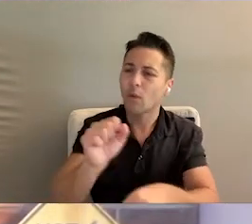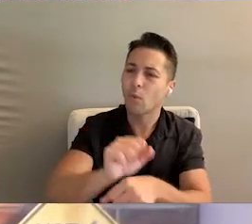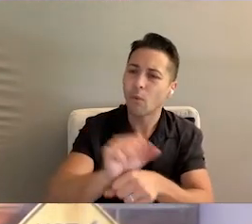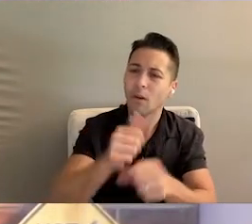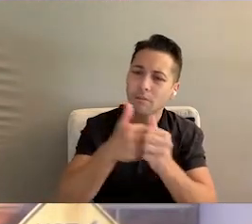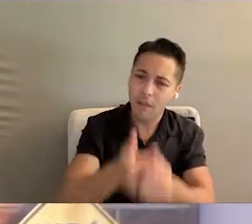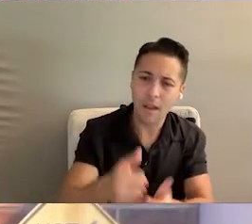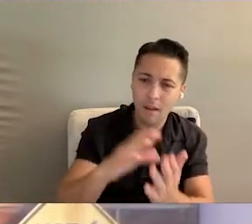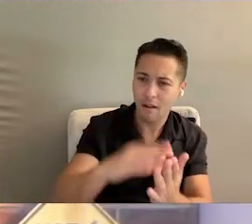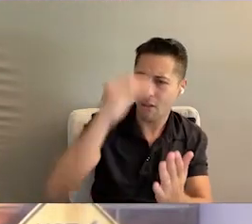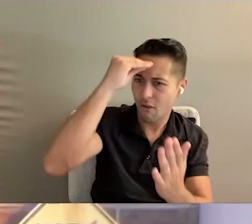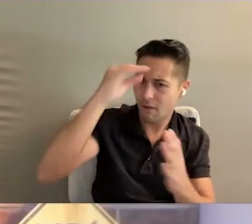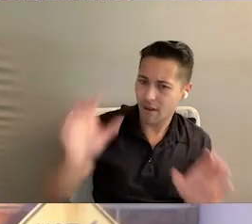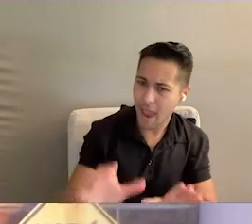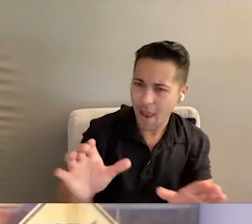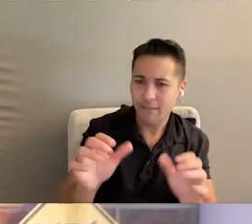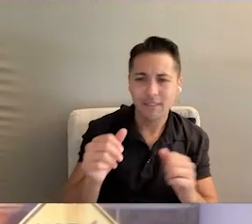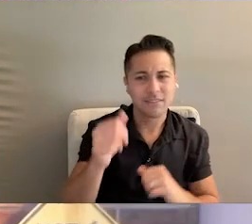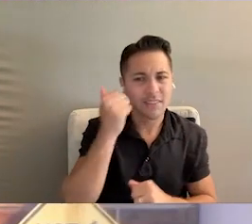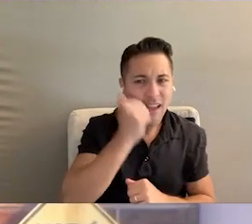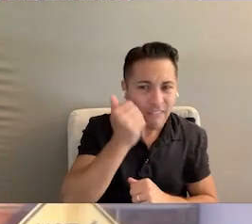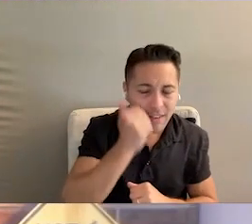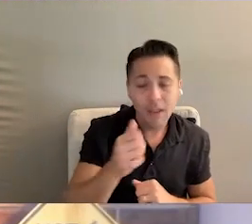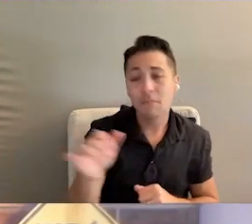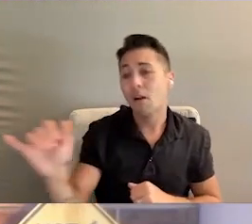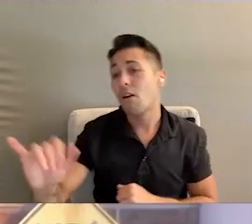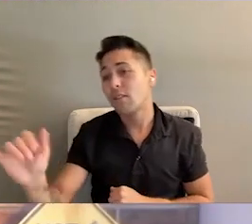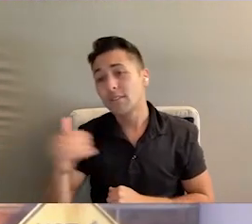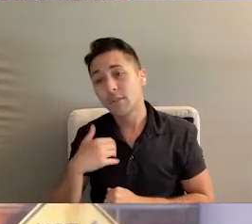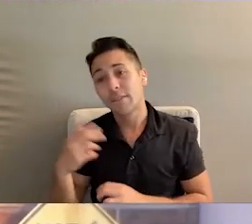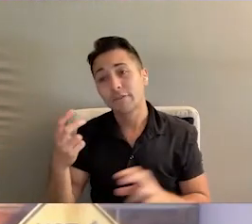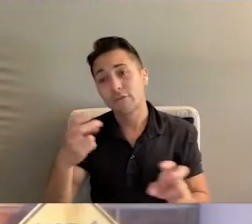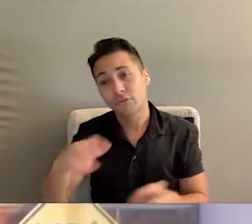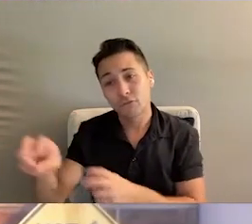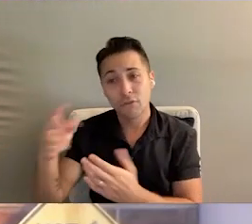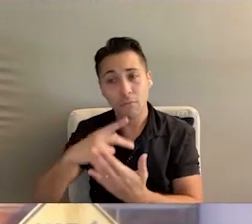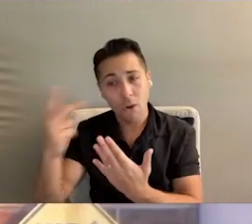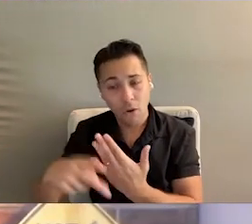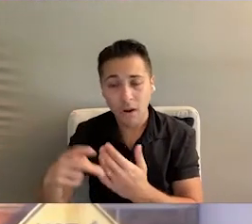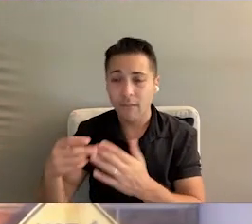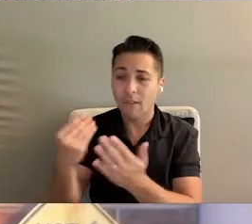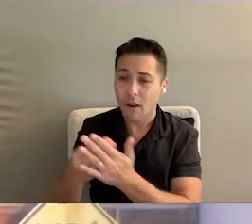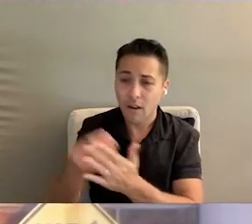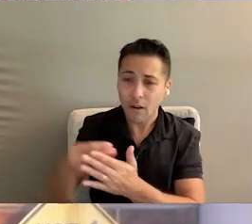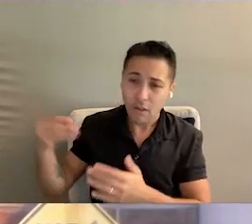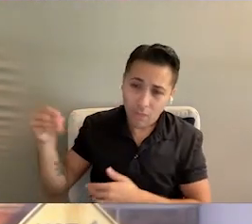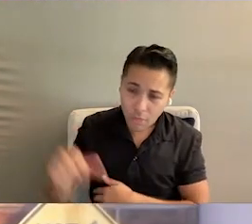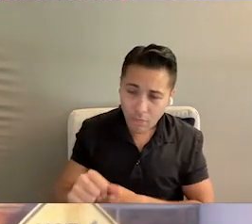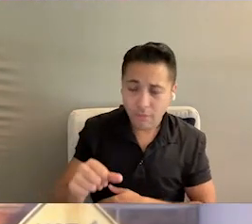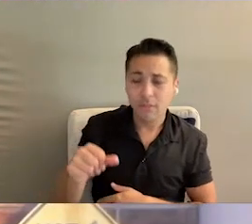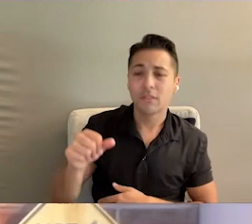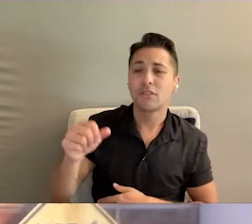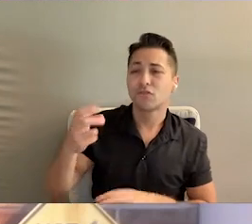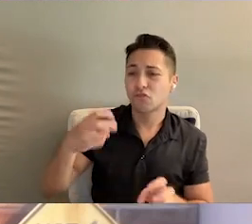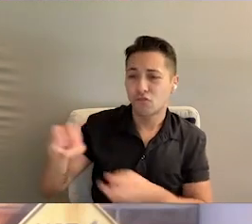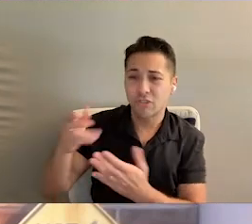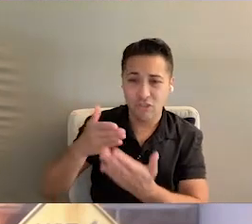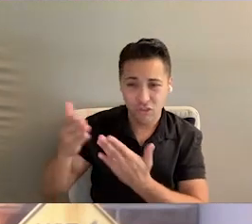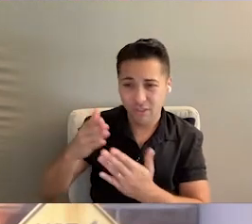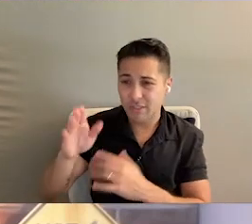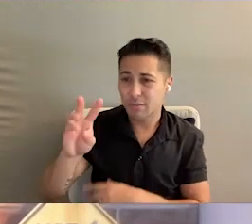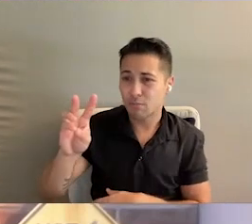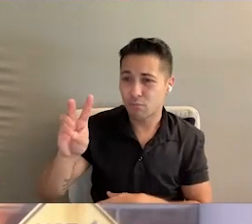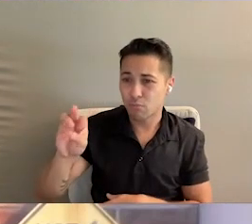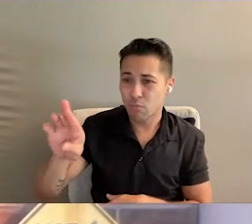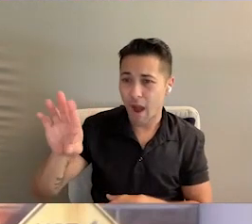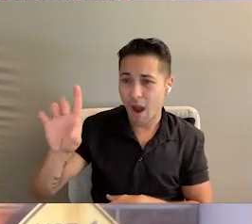in work-based learning activities every day with students. We also have a transition program funded through the Children's Services Council of Broward. If your